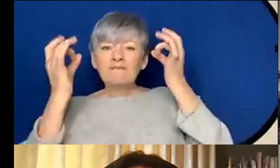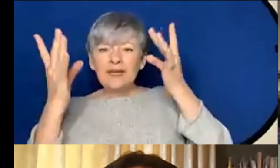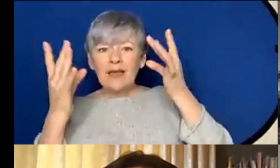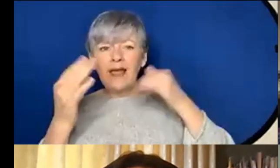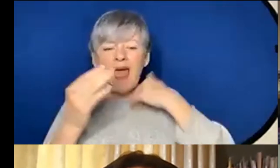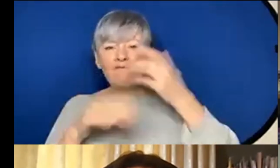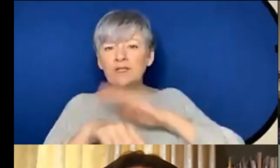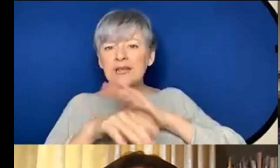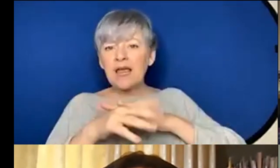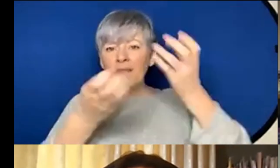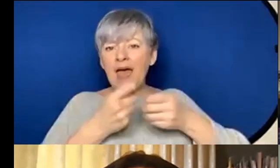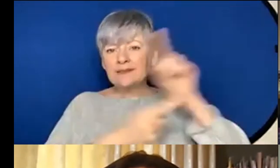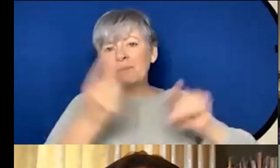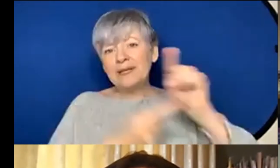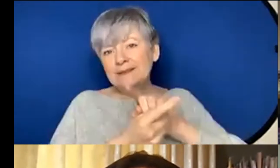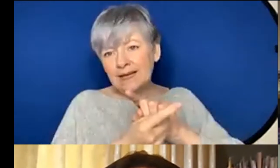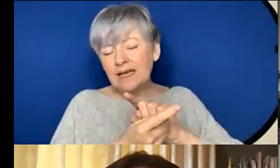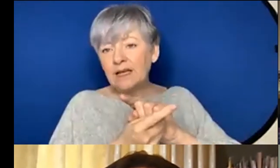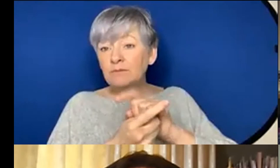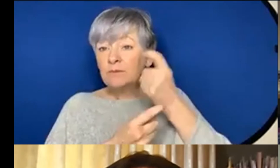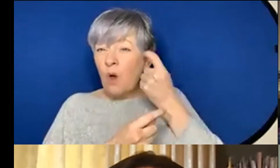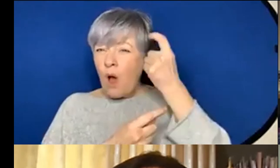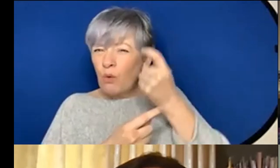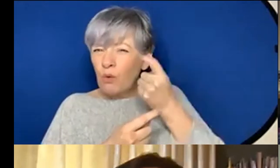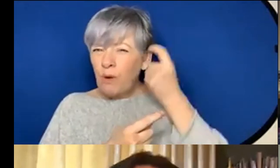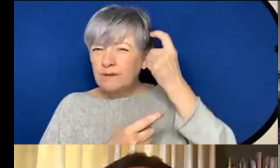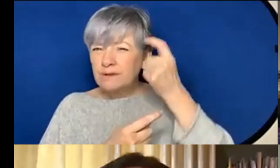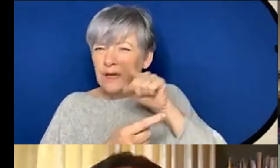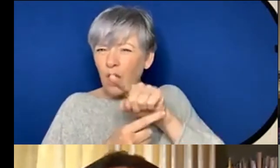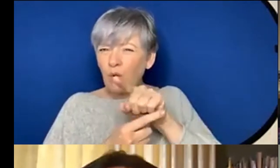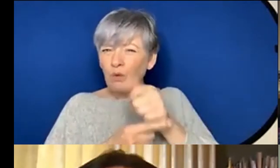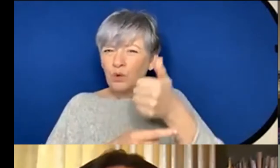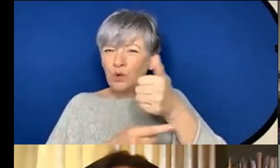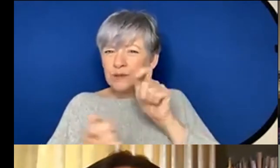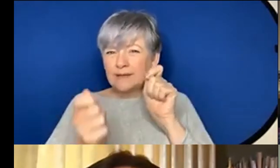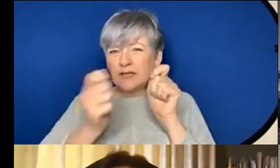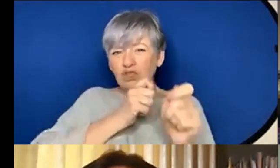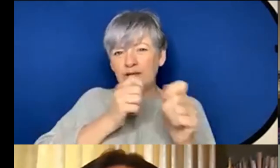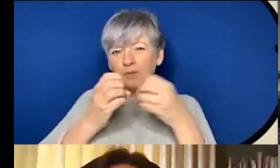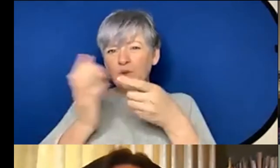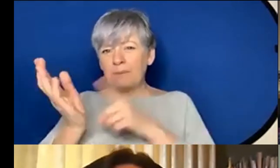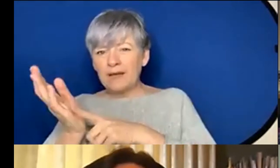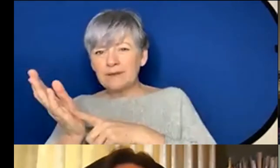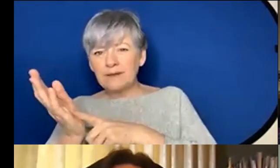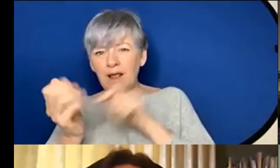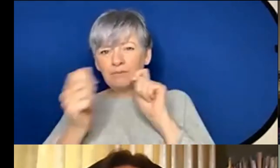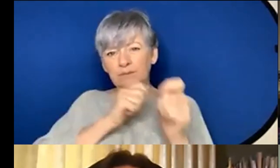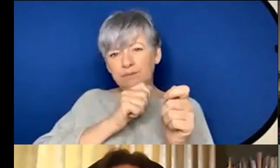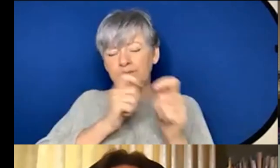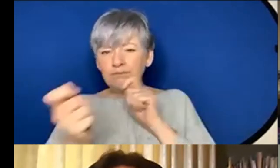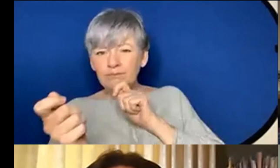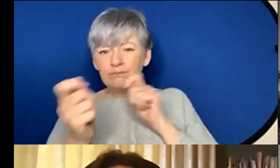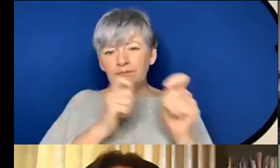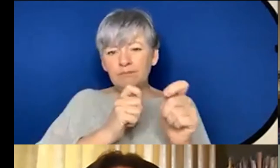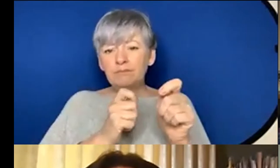and I just wondered how you did that sort of switch between BSL and that and it's it's almost